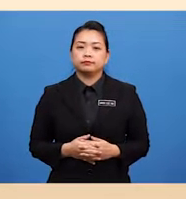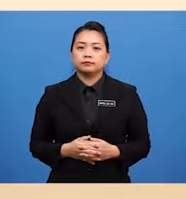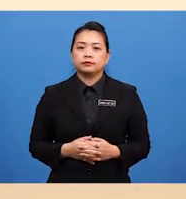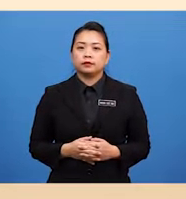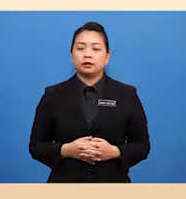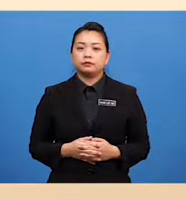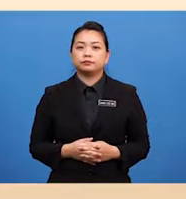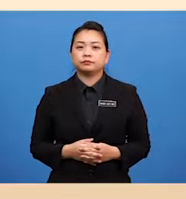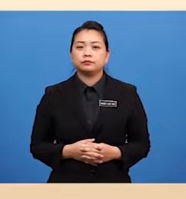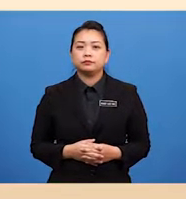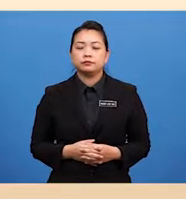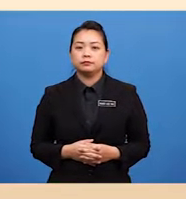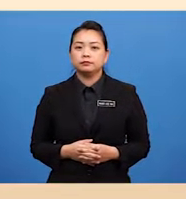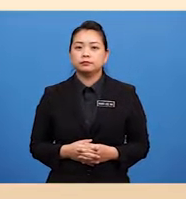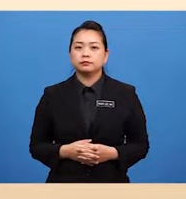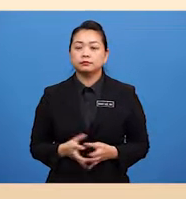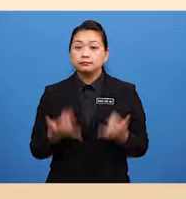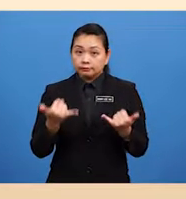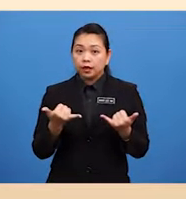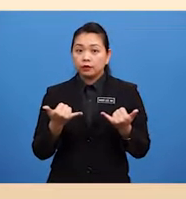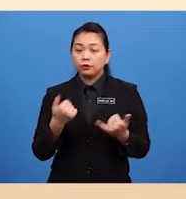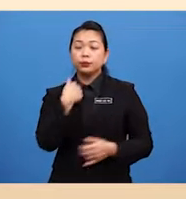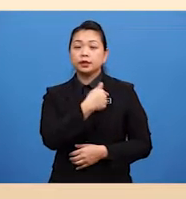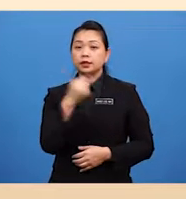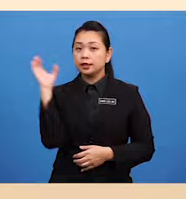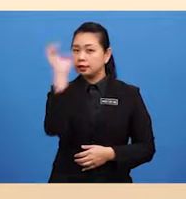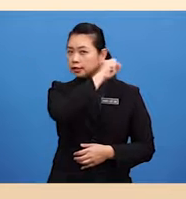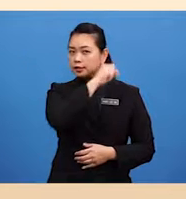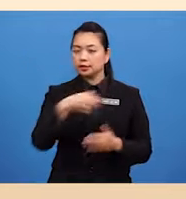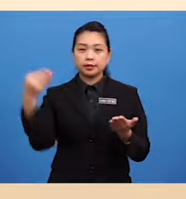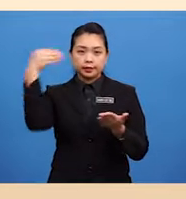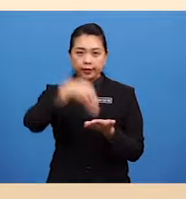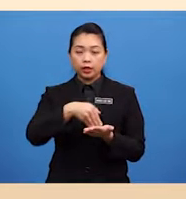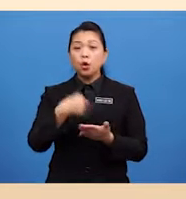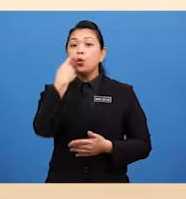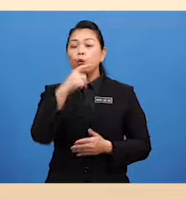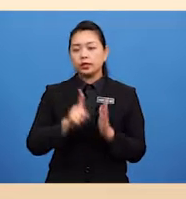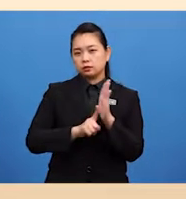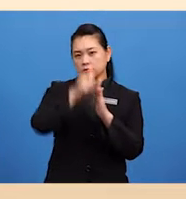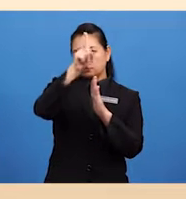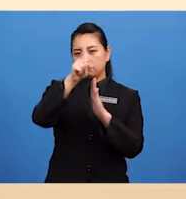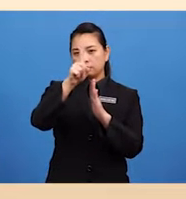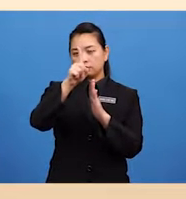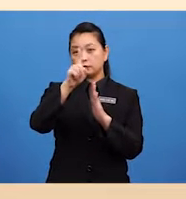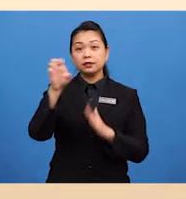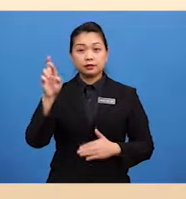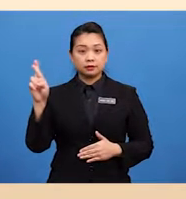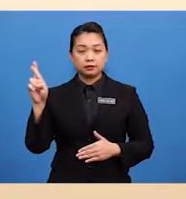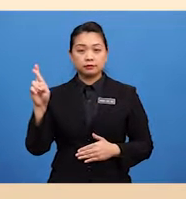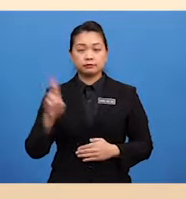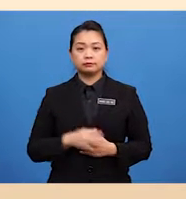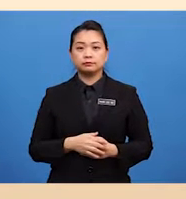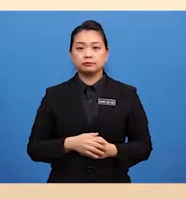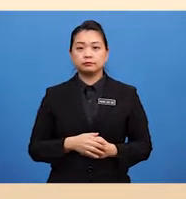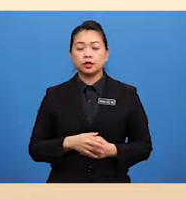All right Let us Guess again Who Is Thaller Is